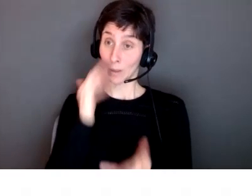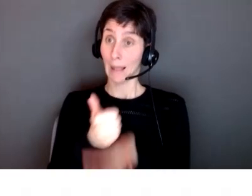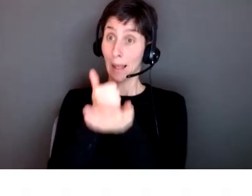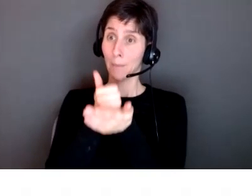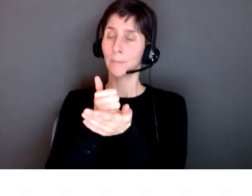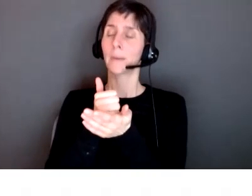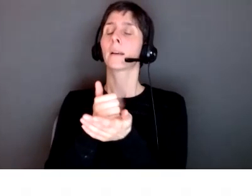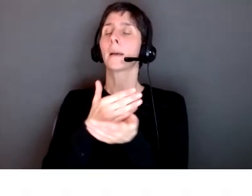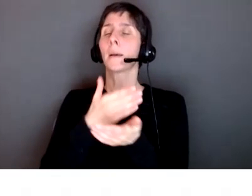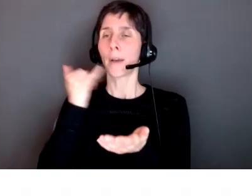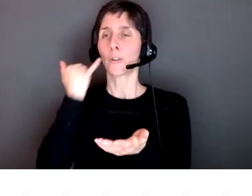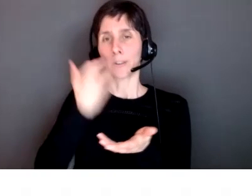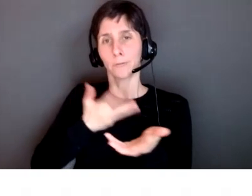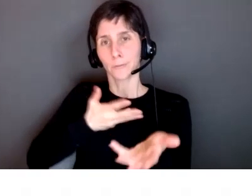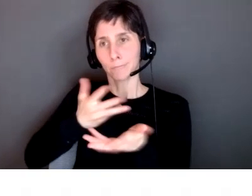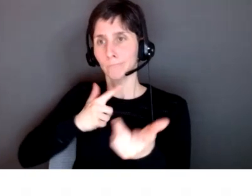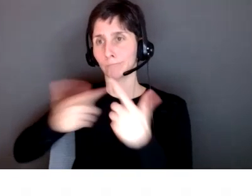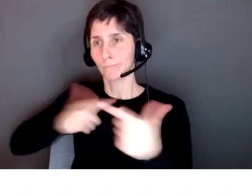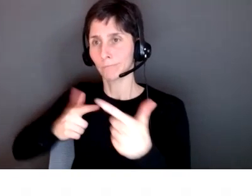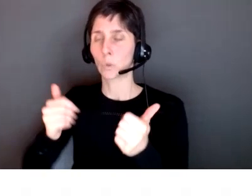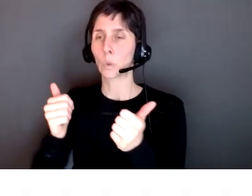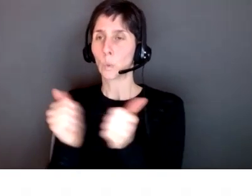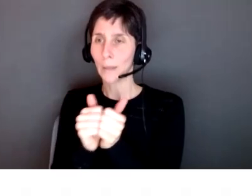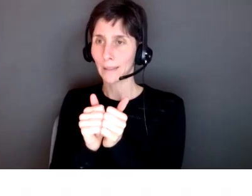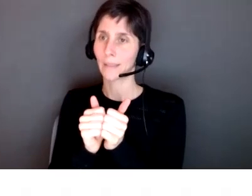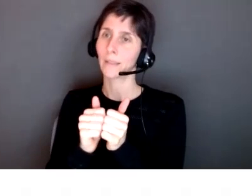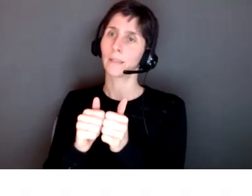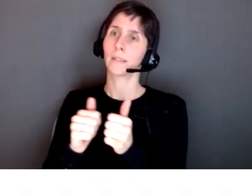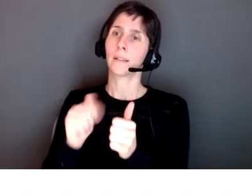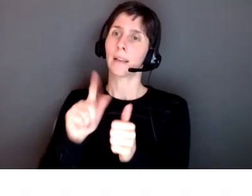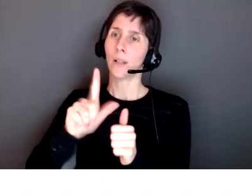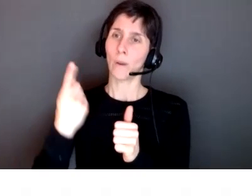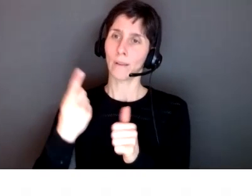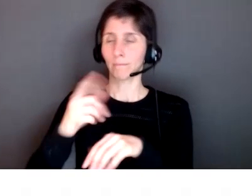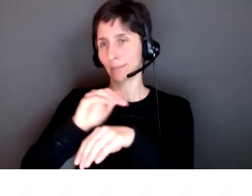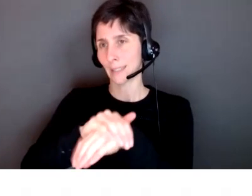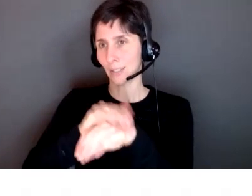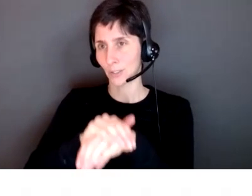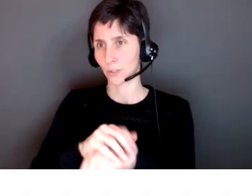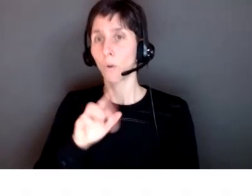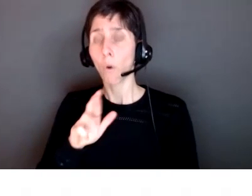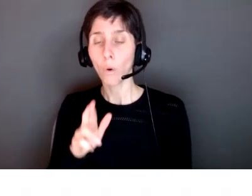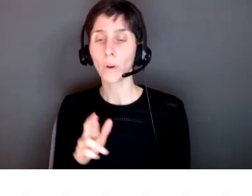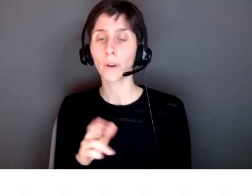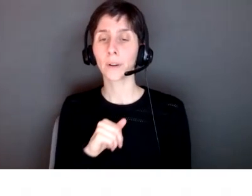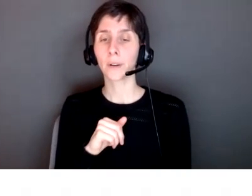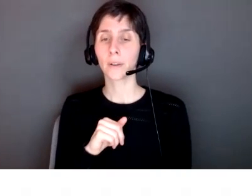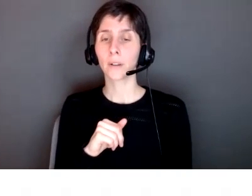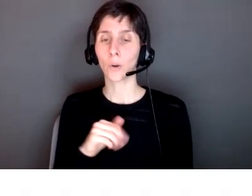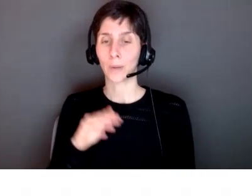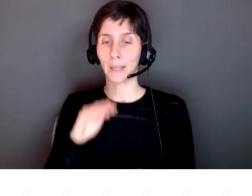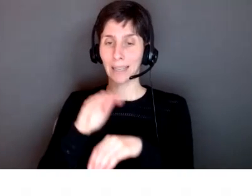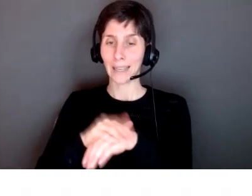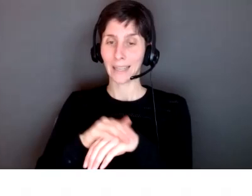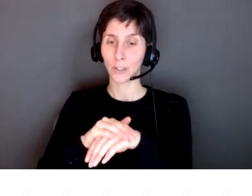english native speakers or with people that have um they